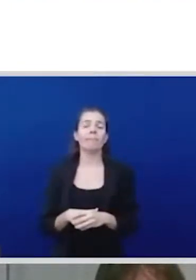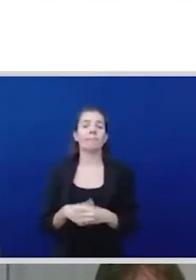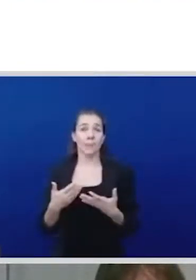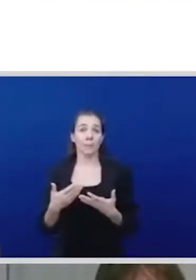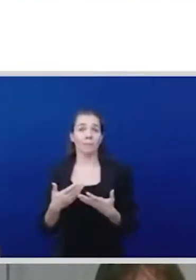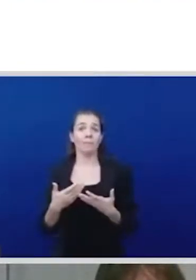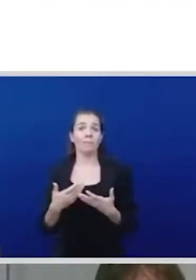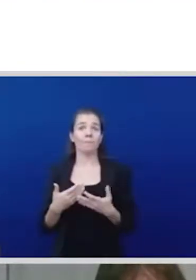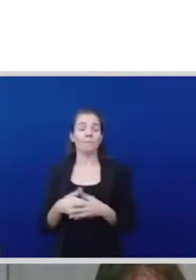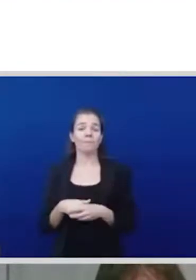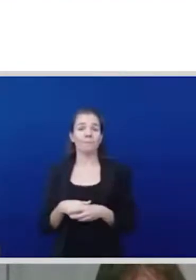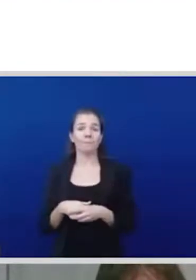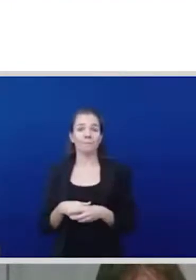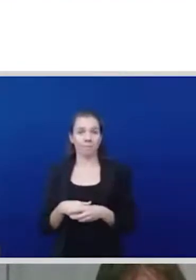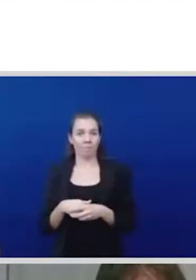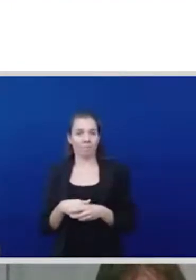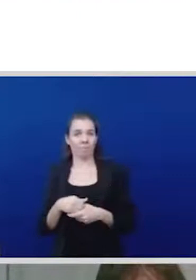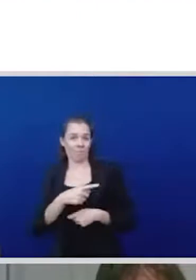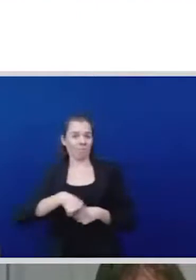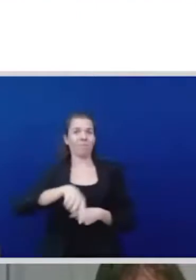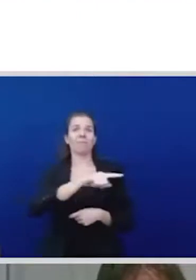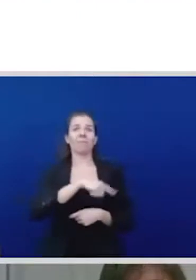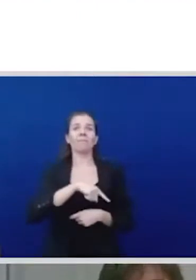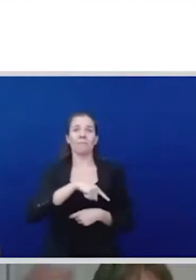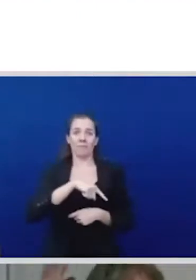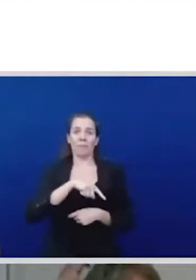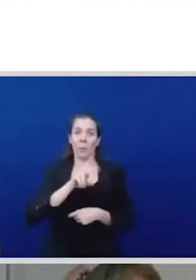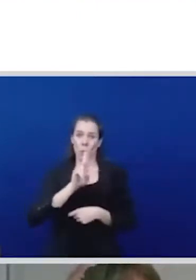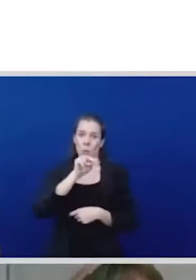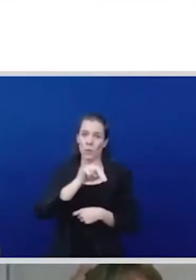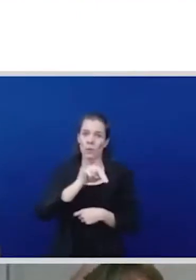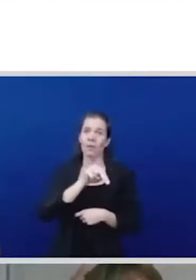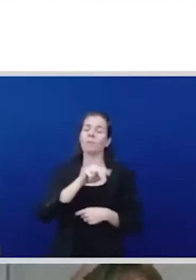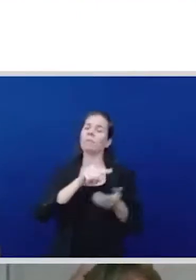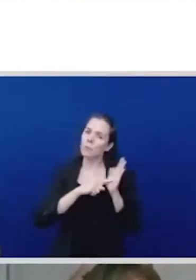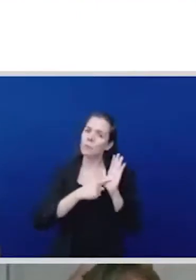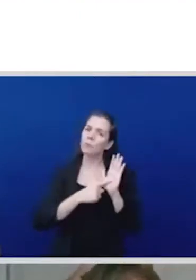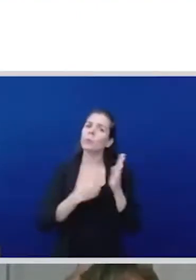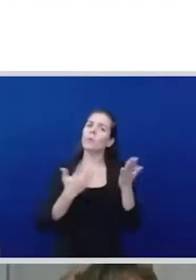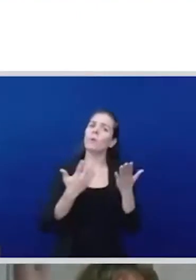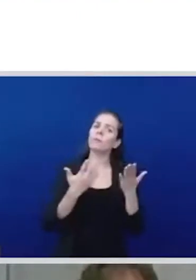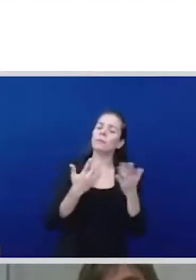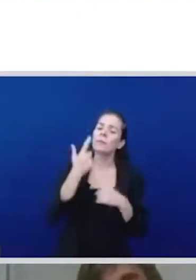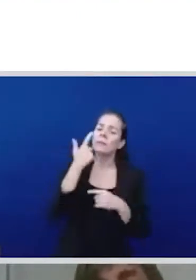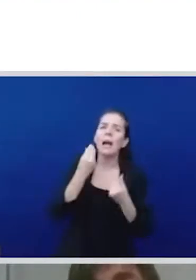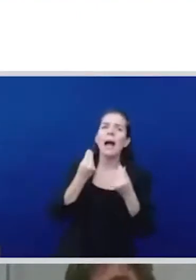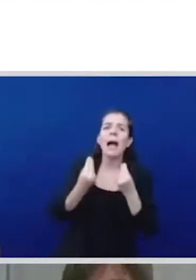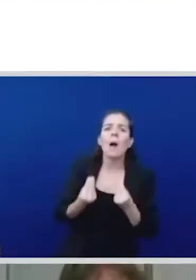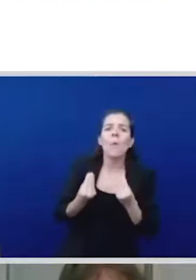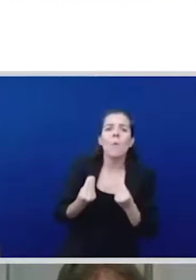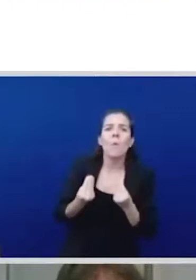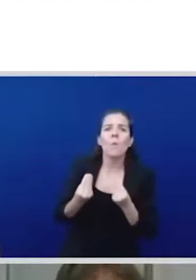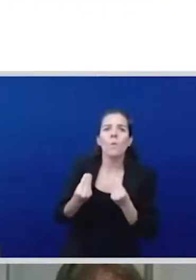use some of our lawyers and I'm a lawyer myself taking things to court to seek remedies throughout through the human rights guiding